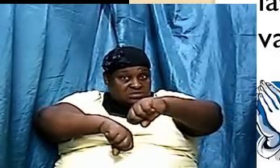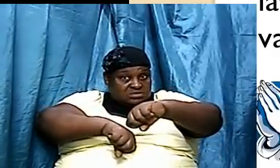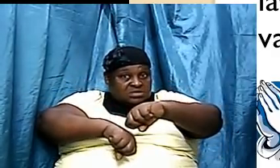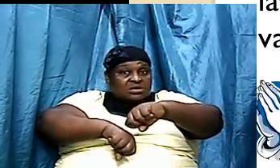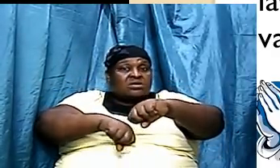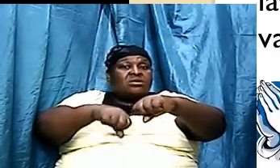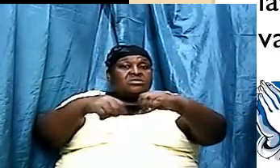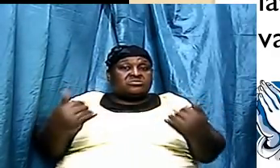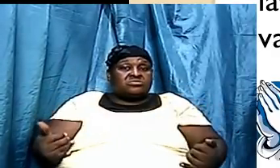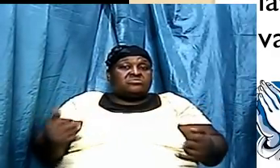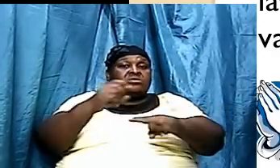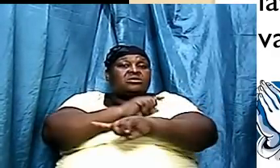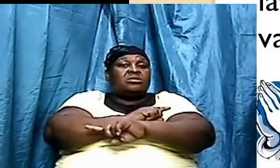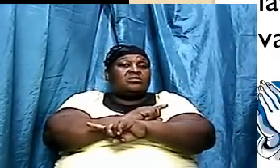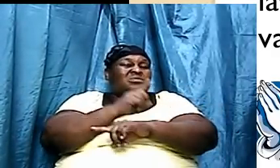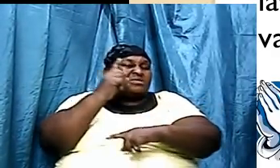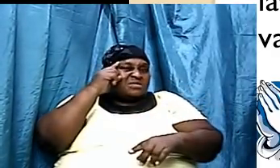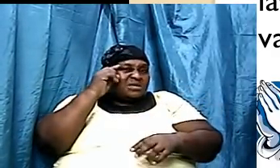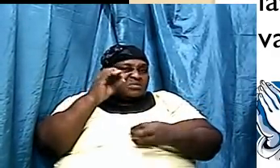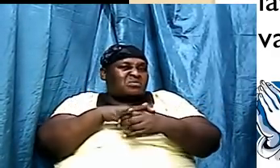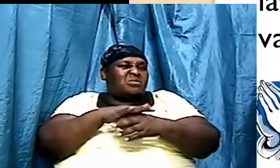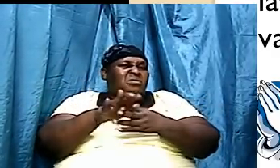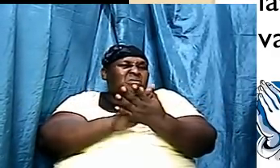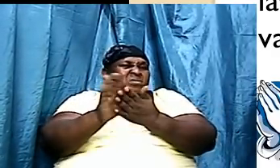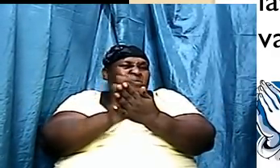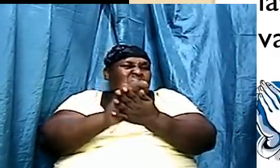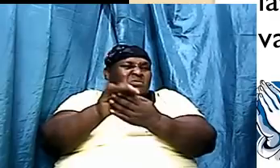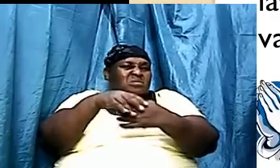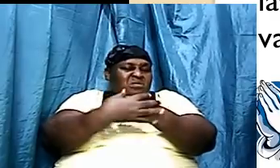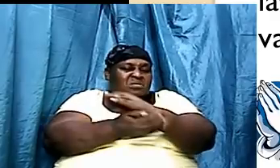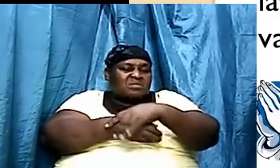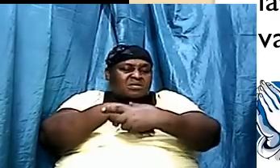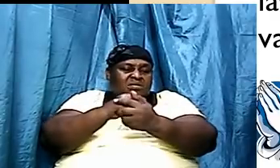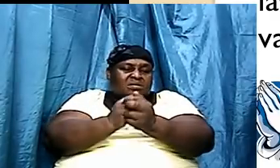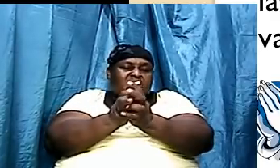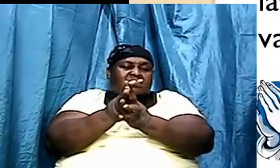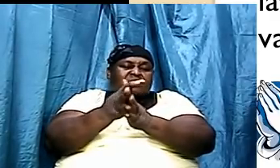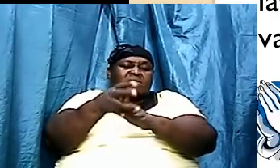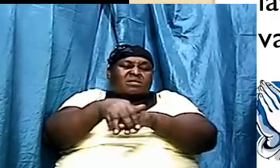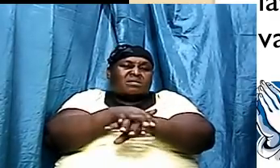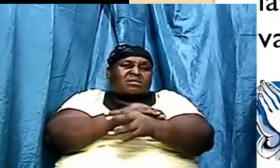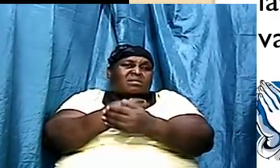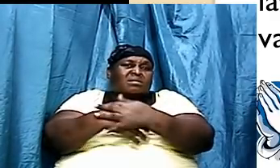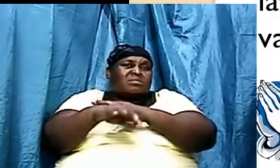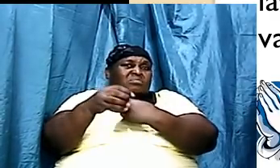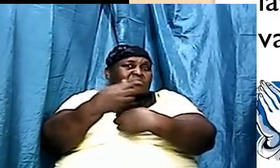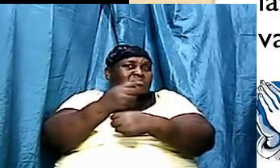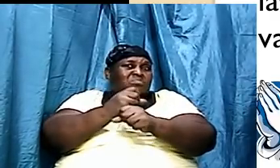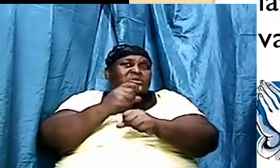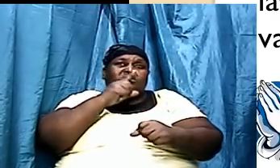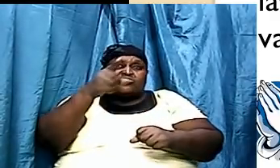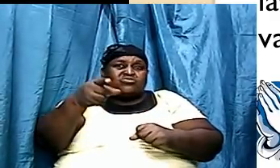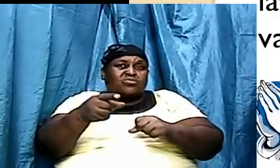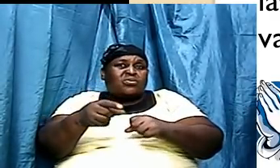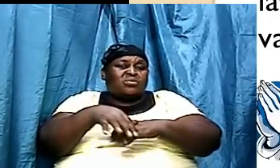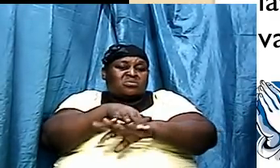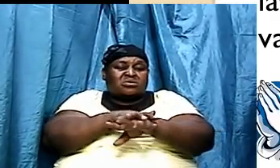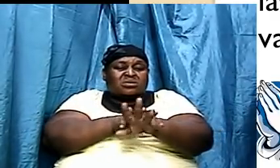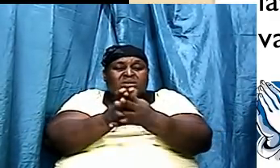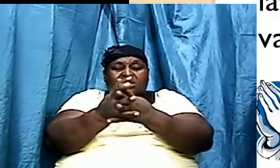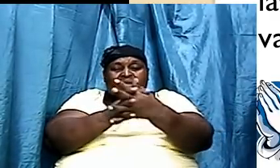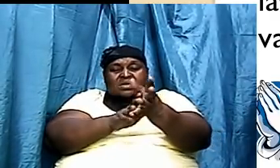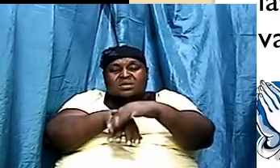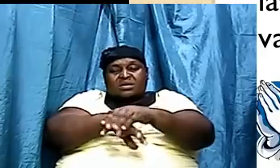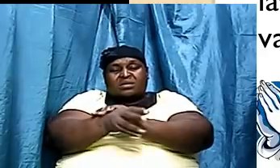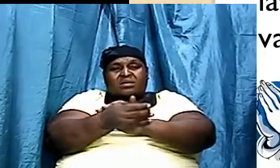Where did them say, wash your hand? Ensure you wash your hand, COVID-19. And they tell you that this thing killed